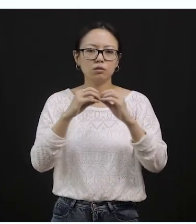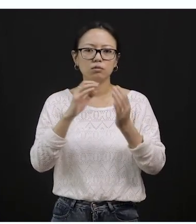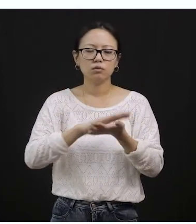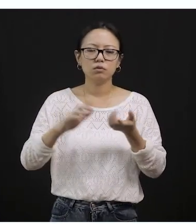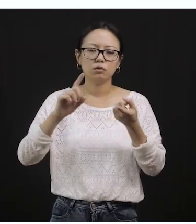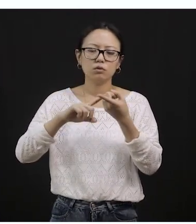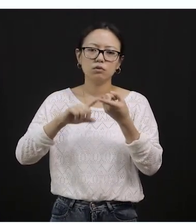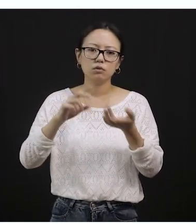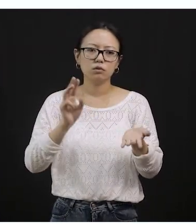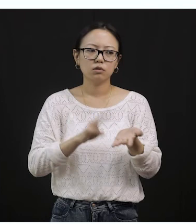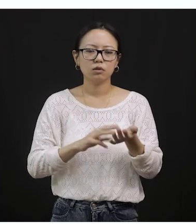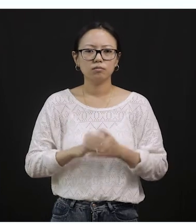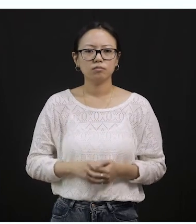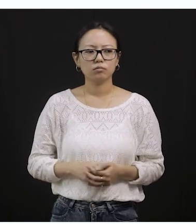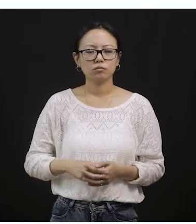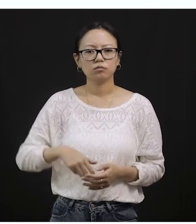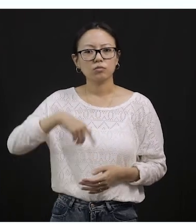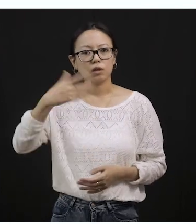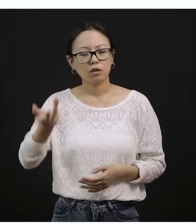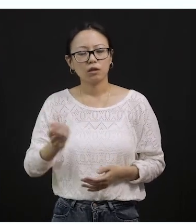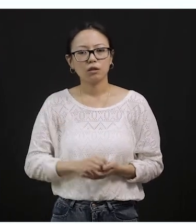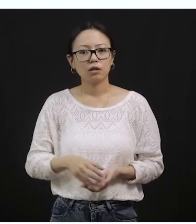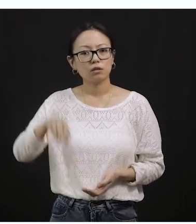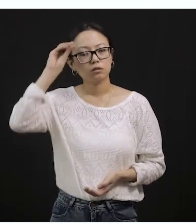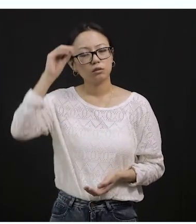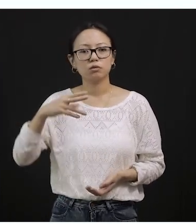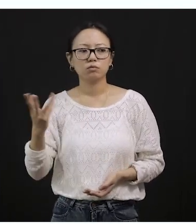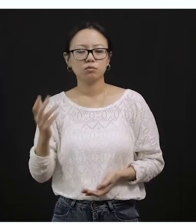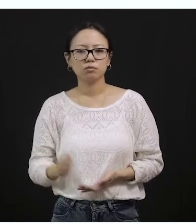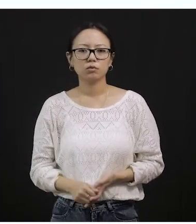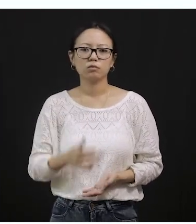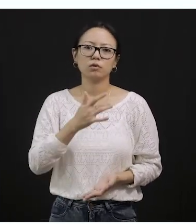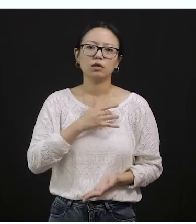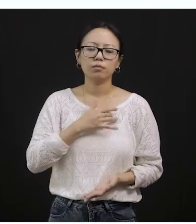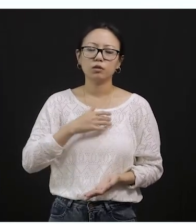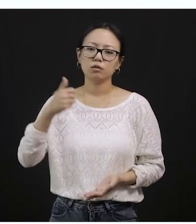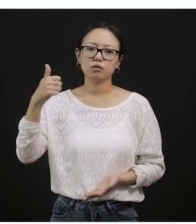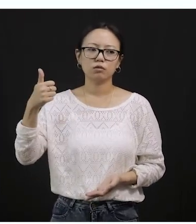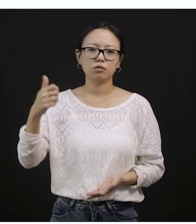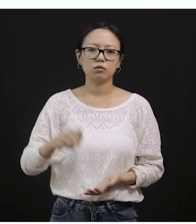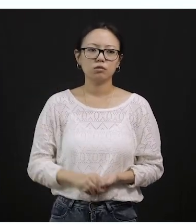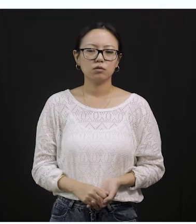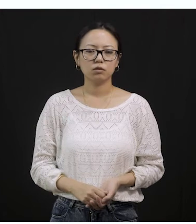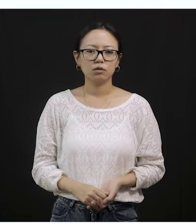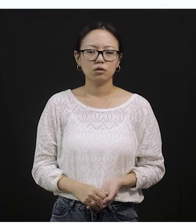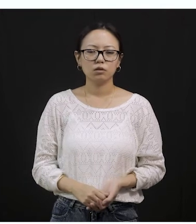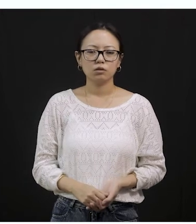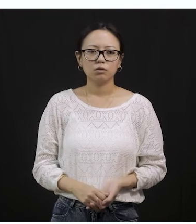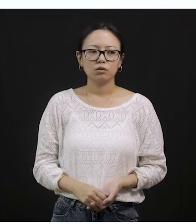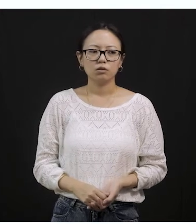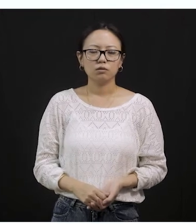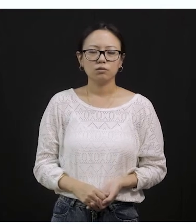The next chapter that we learned about was good habits and good behavior. So be secure and do good was the name of the chapter.